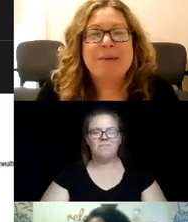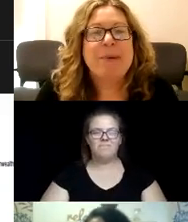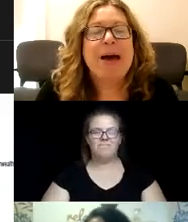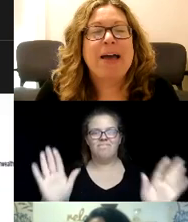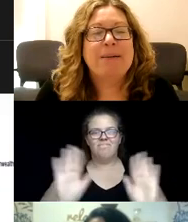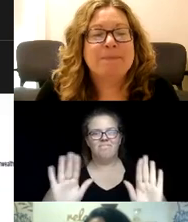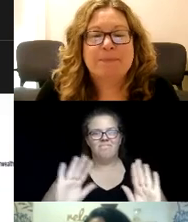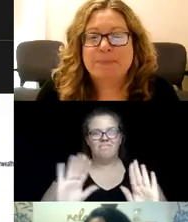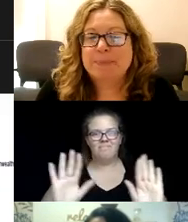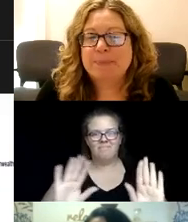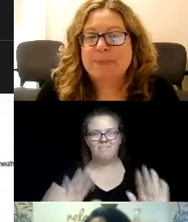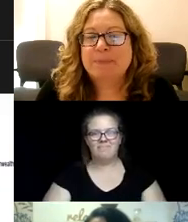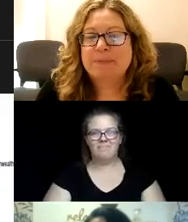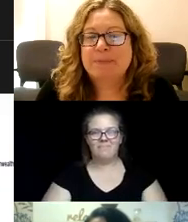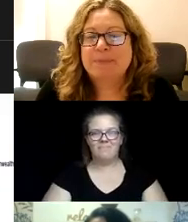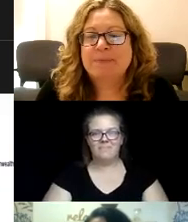Bye.